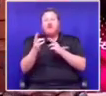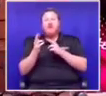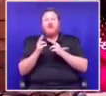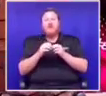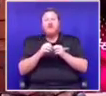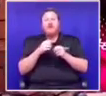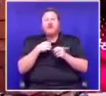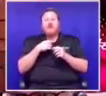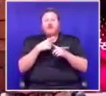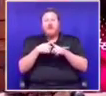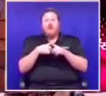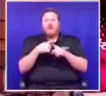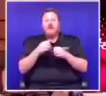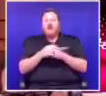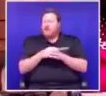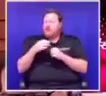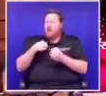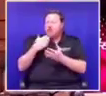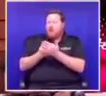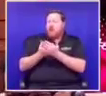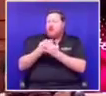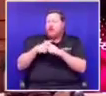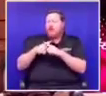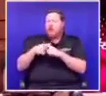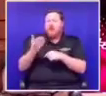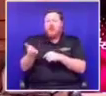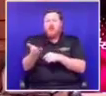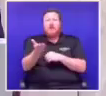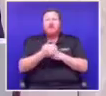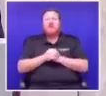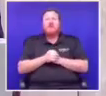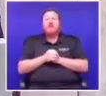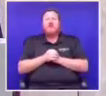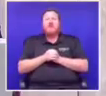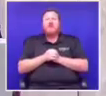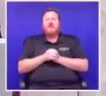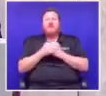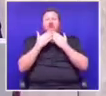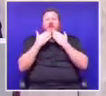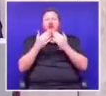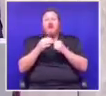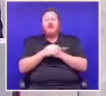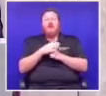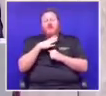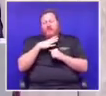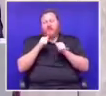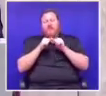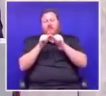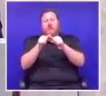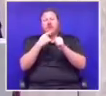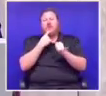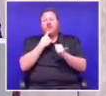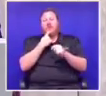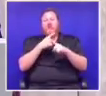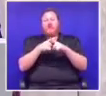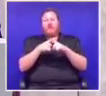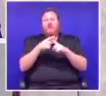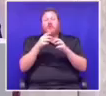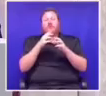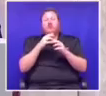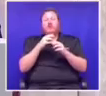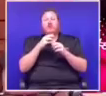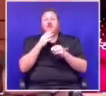Oh, thank you, President. you, President.